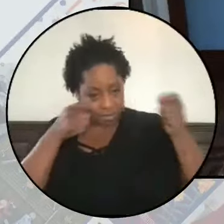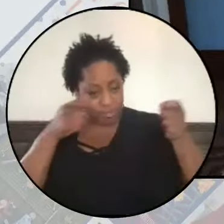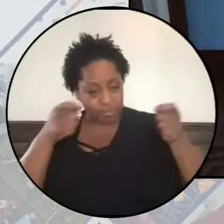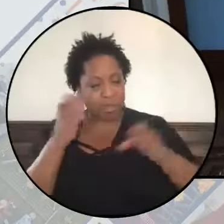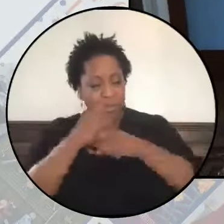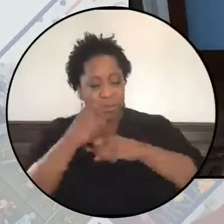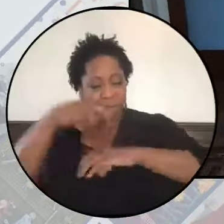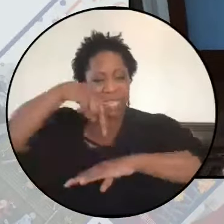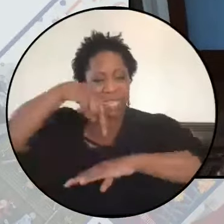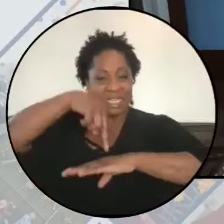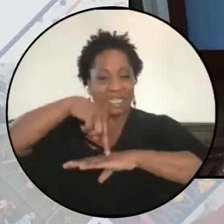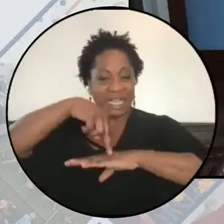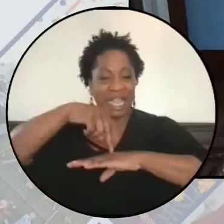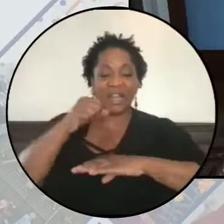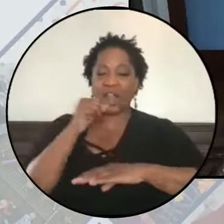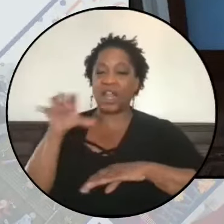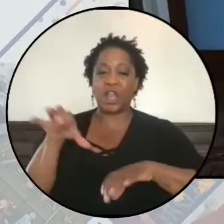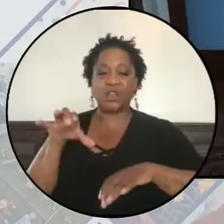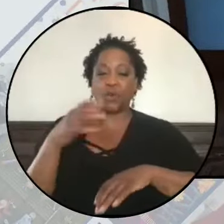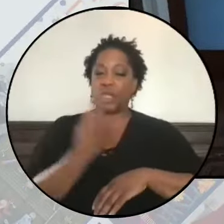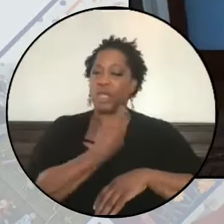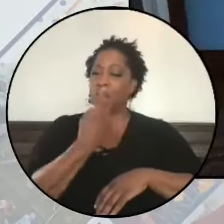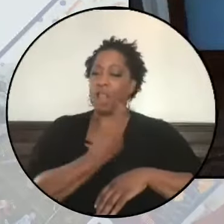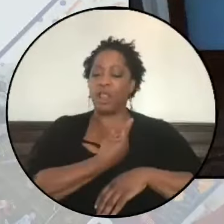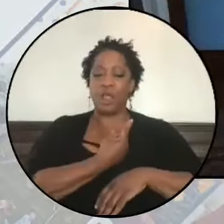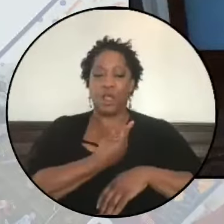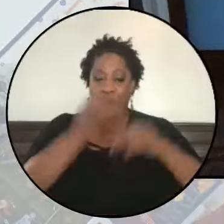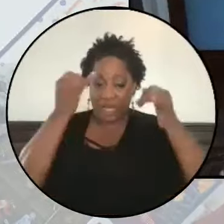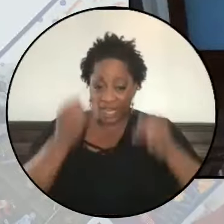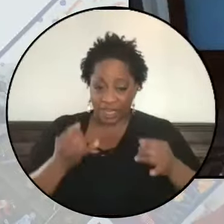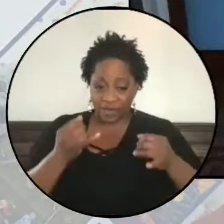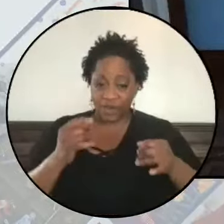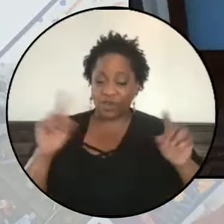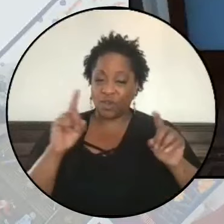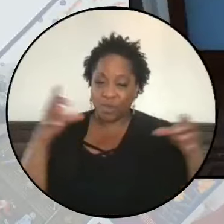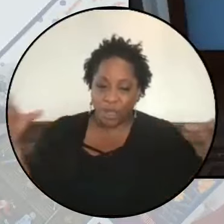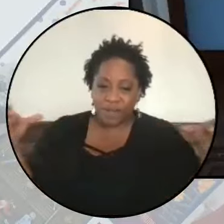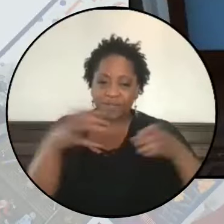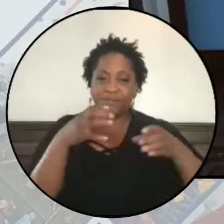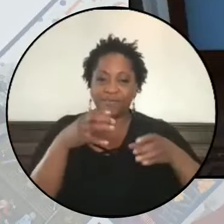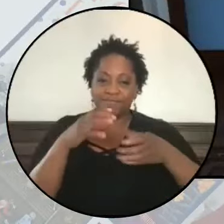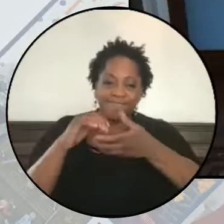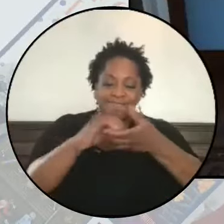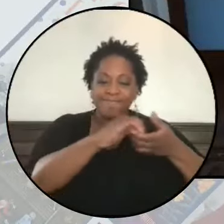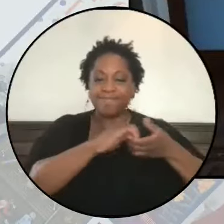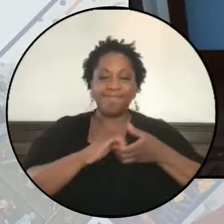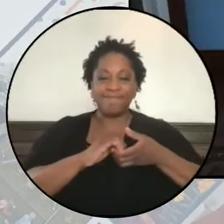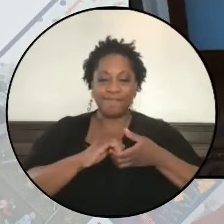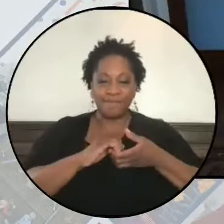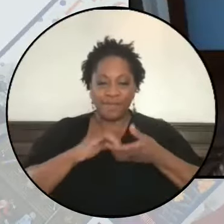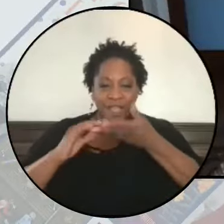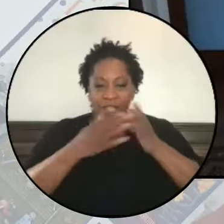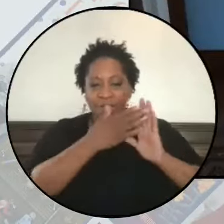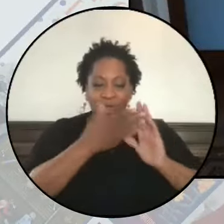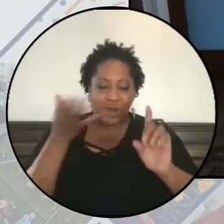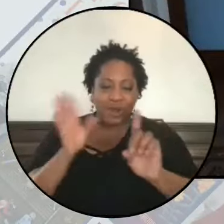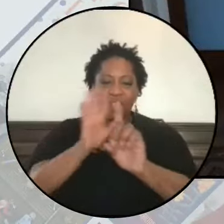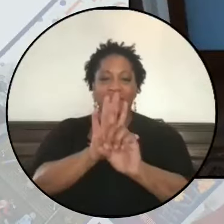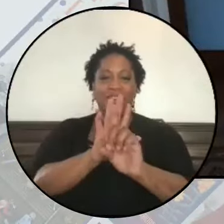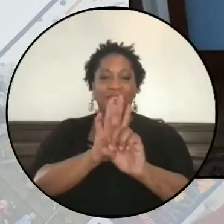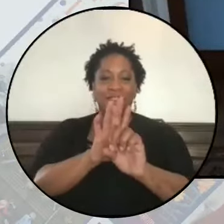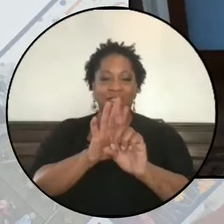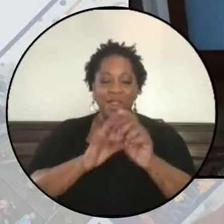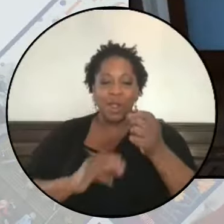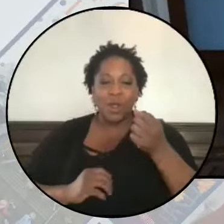are not doing it individually, but rather they're doing it collectively. and that they have a community willing